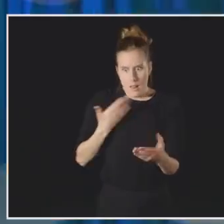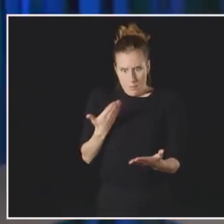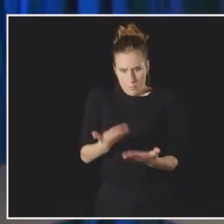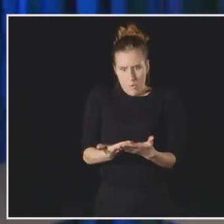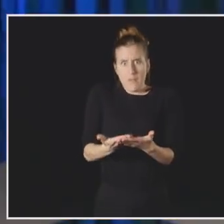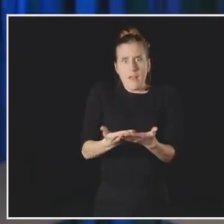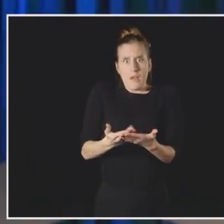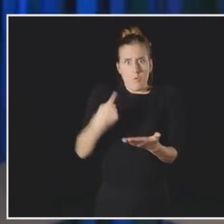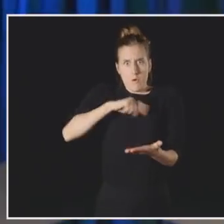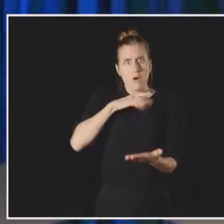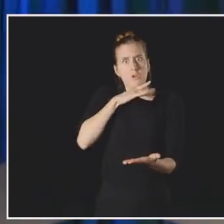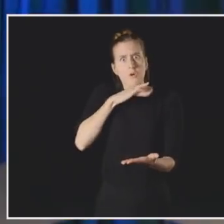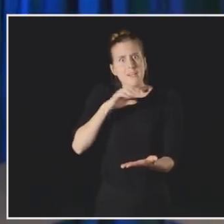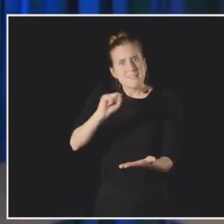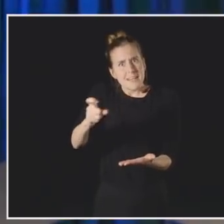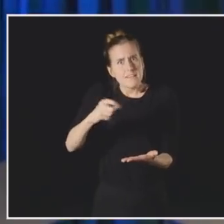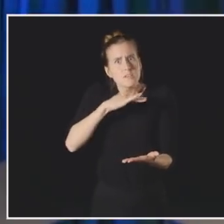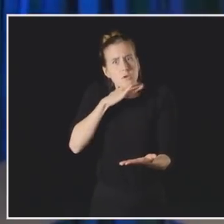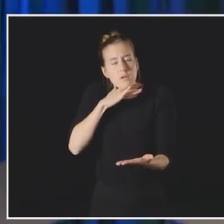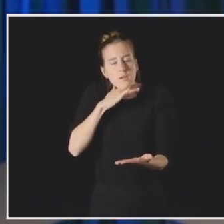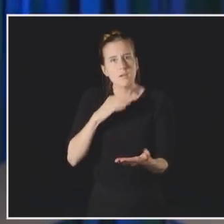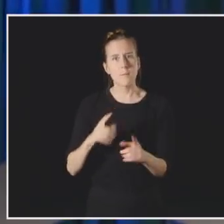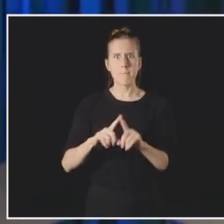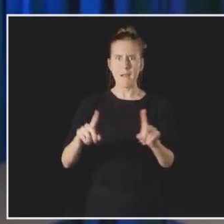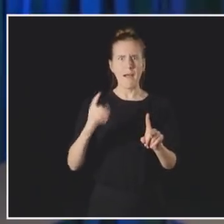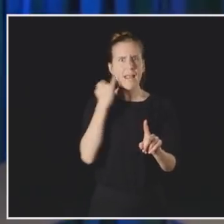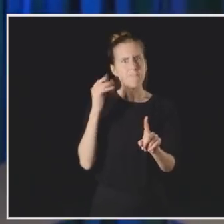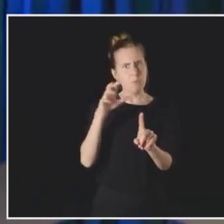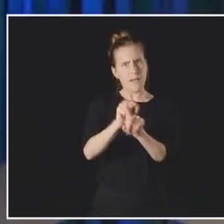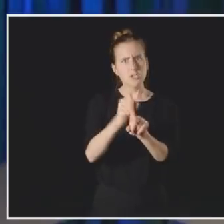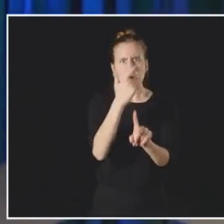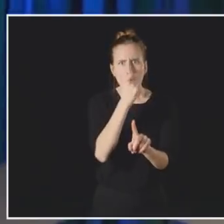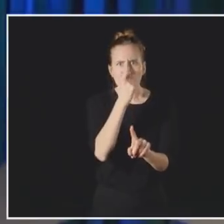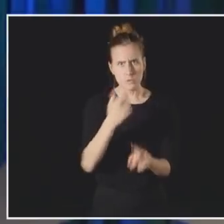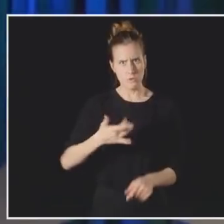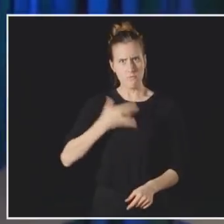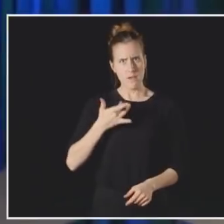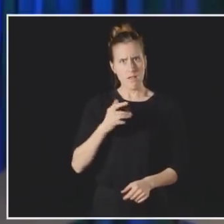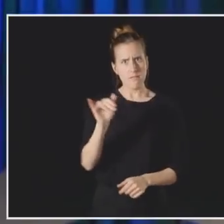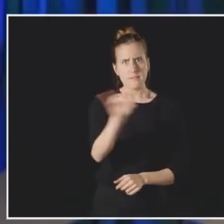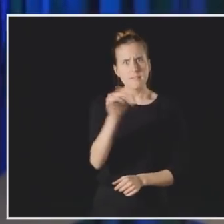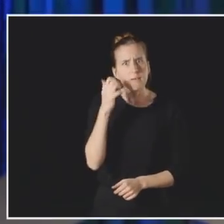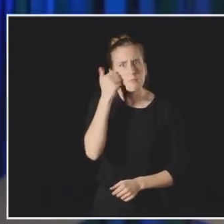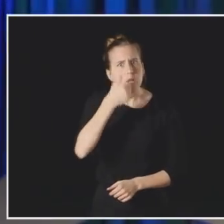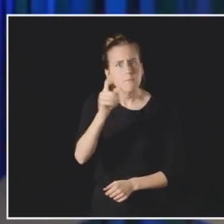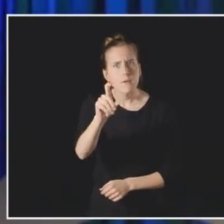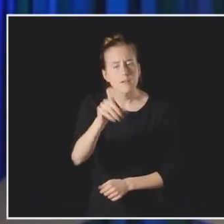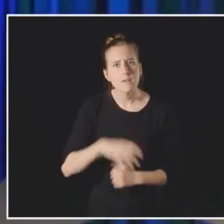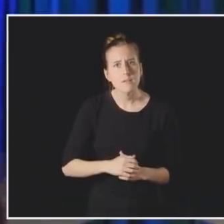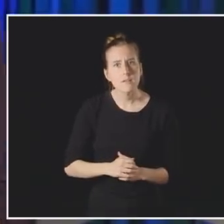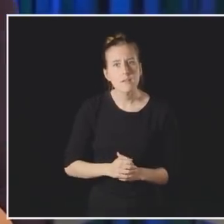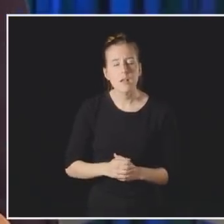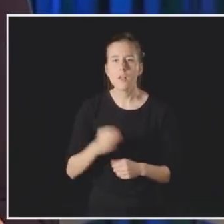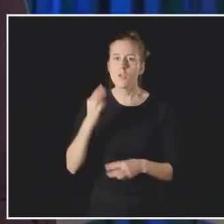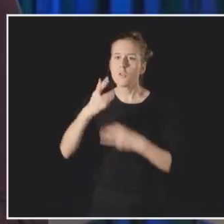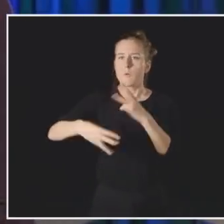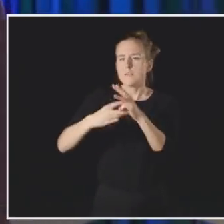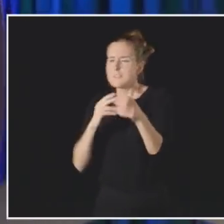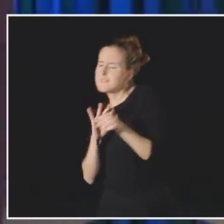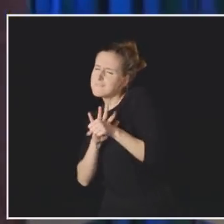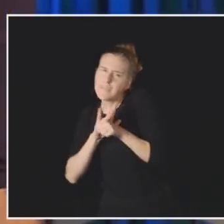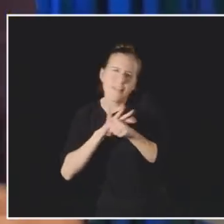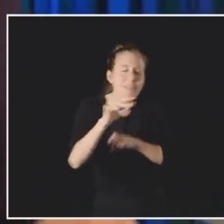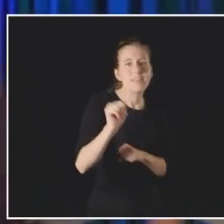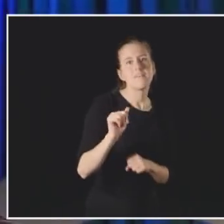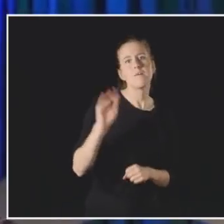it reaffirms that sex is dirty. But we don't think about getting a cold or a flu that way. We live in a world